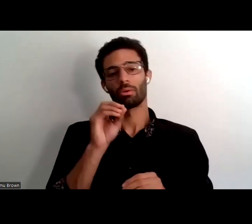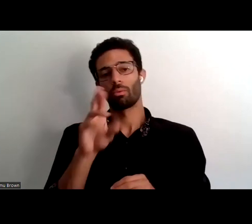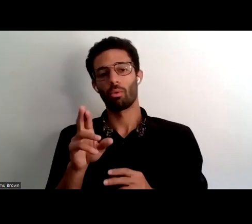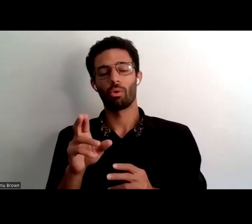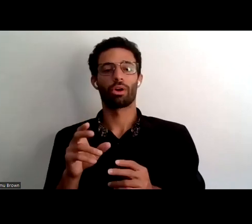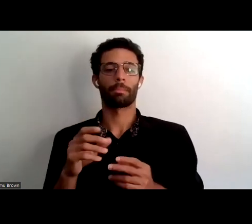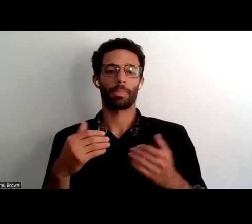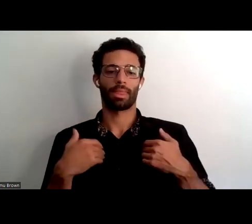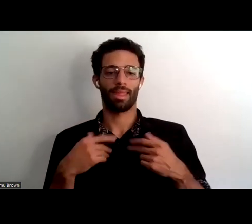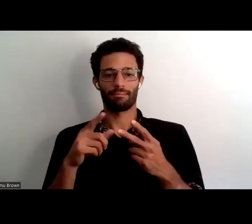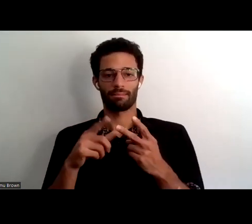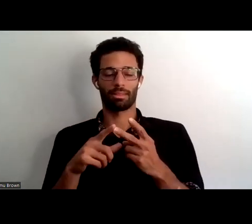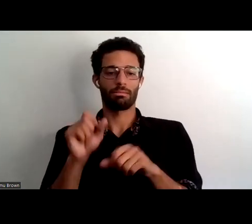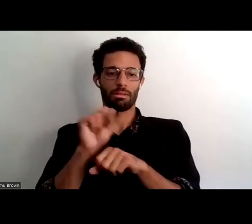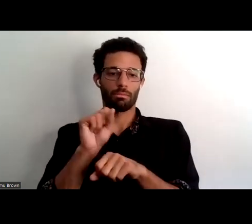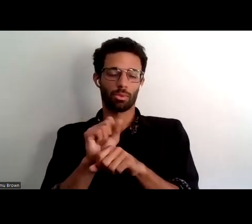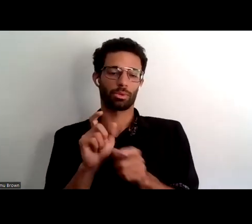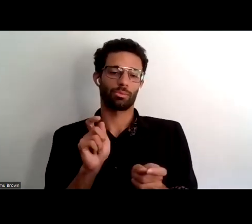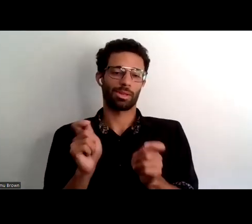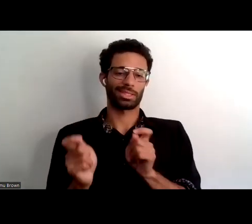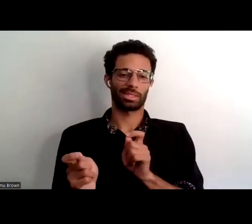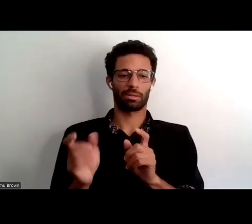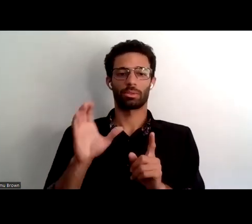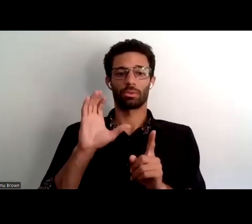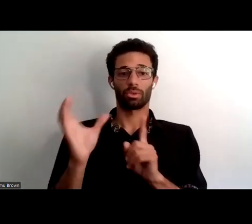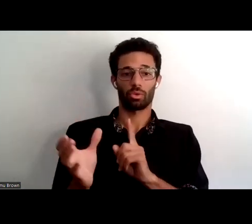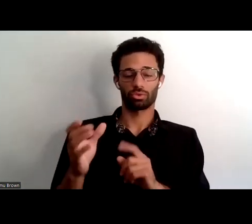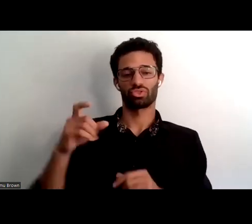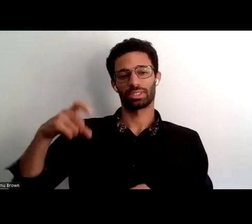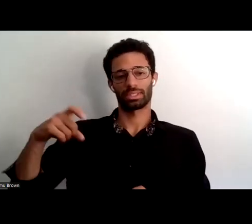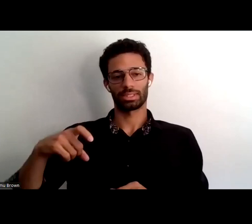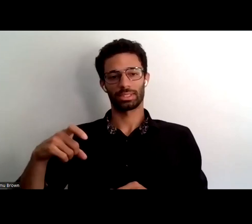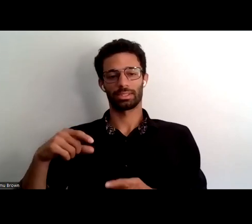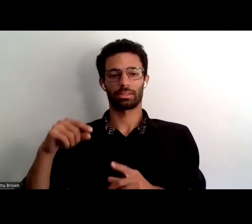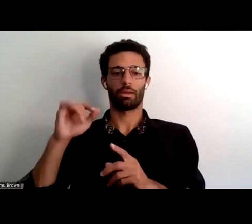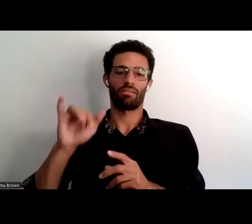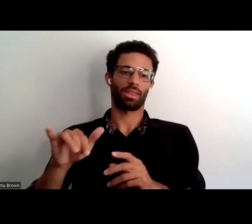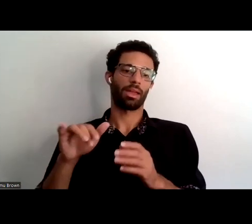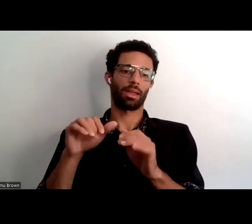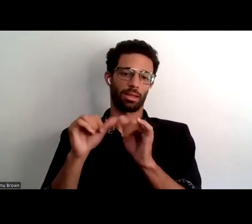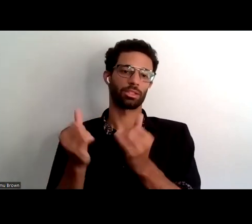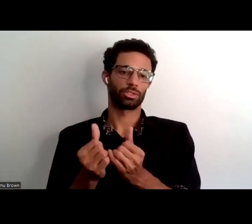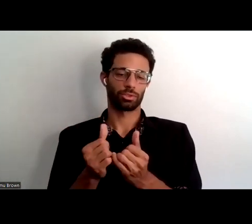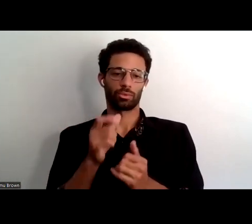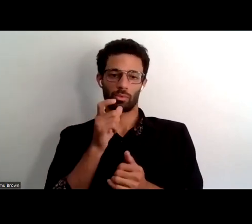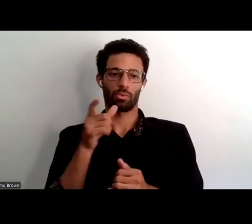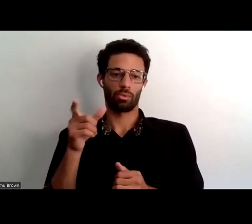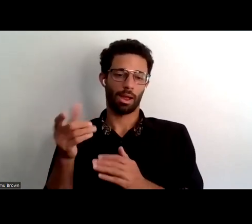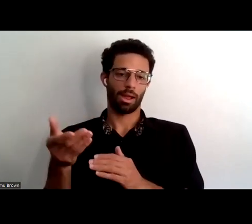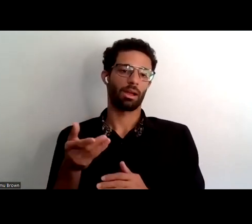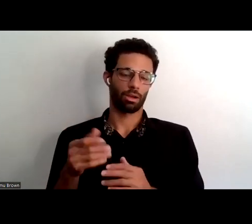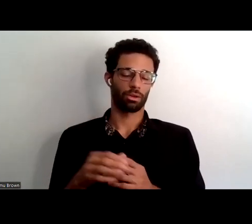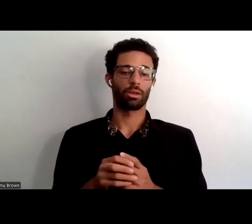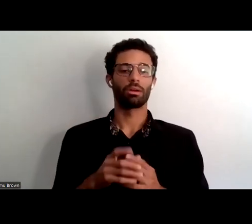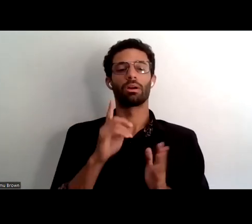the employees adapting to the culture or the needs of the particular agency for whom they are working so for